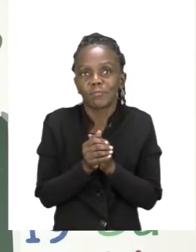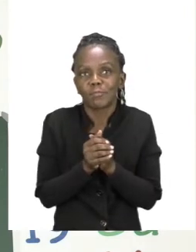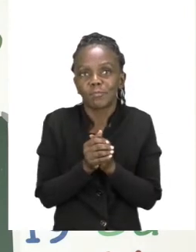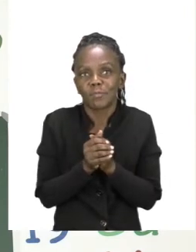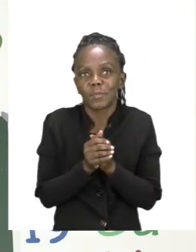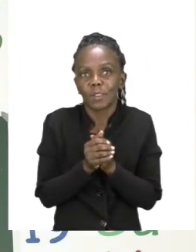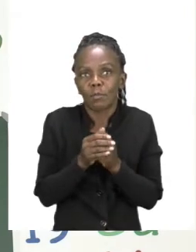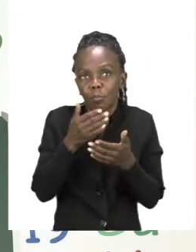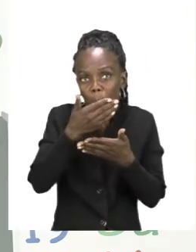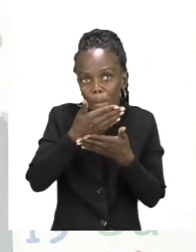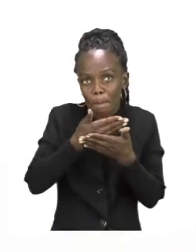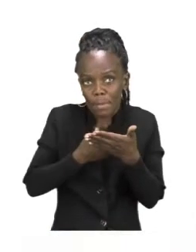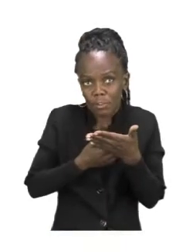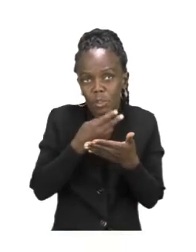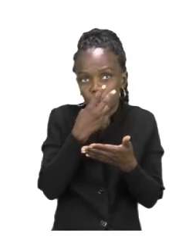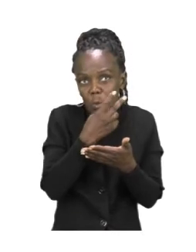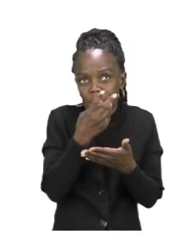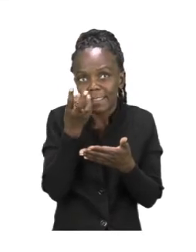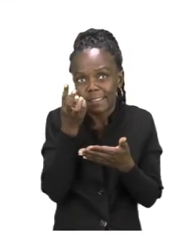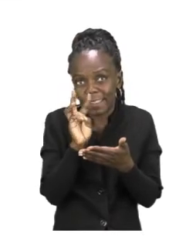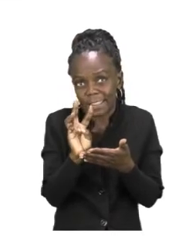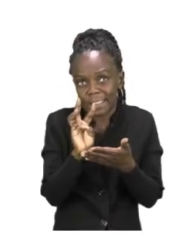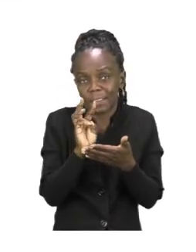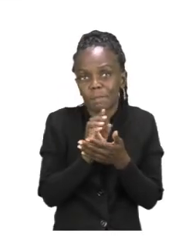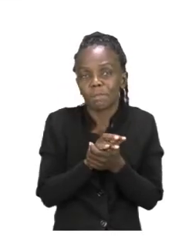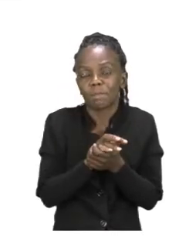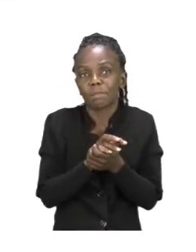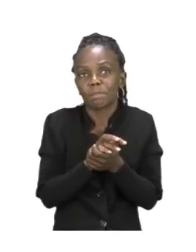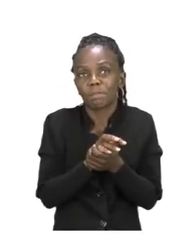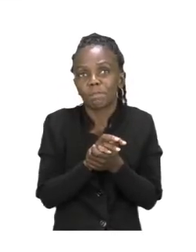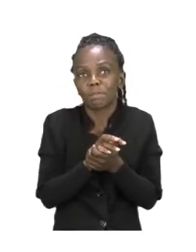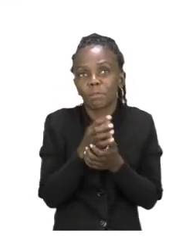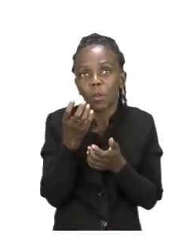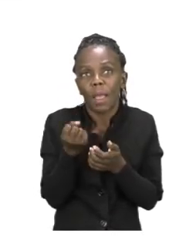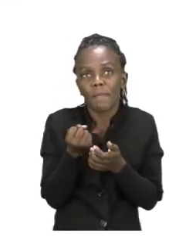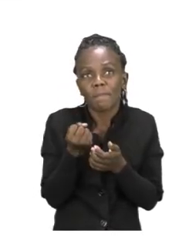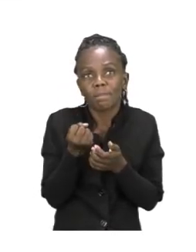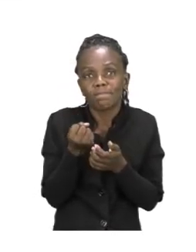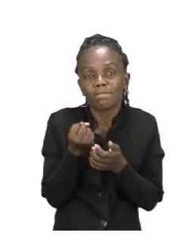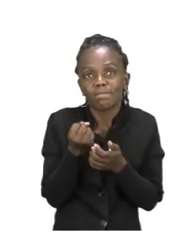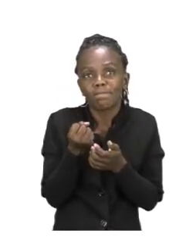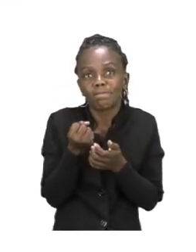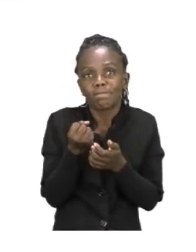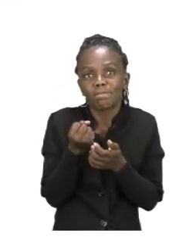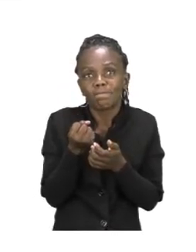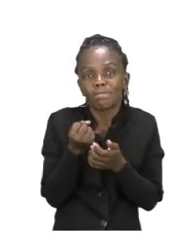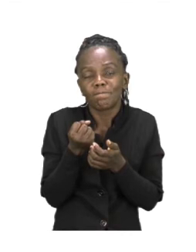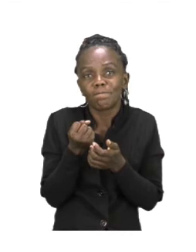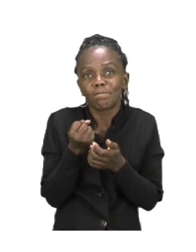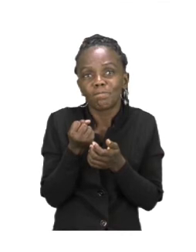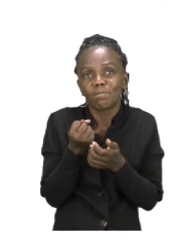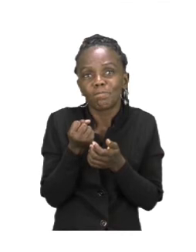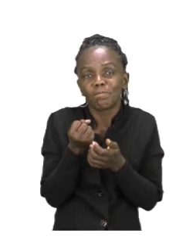go to page 26. On page 26 we have a dolly or